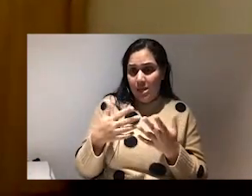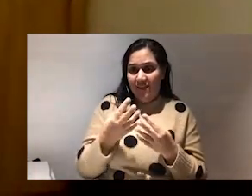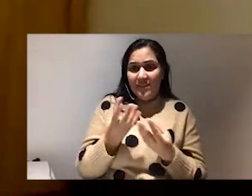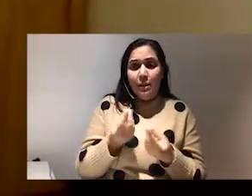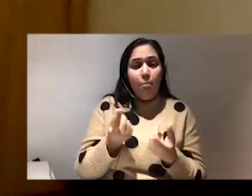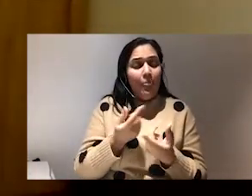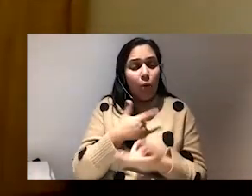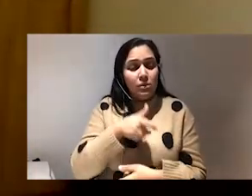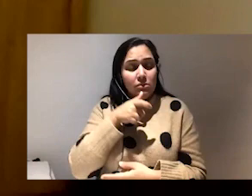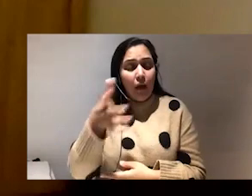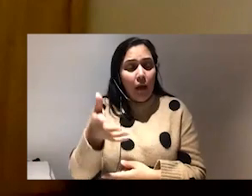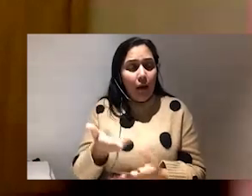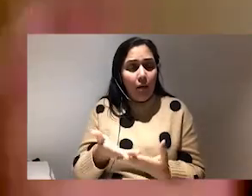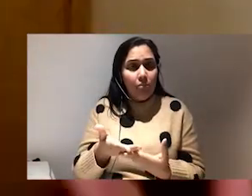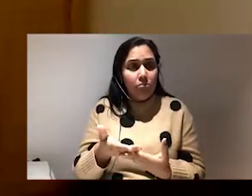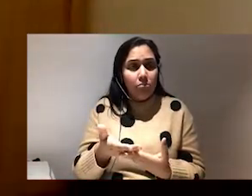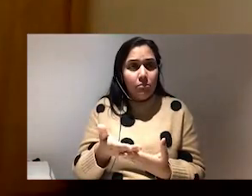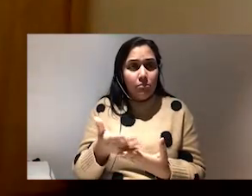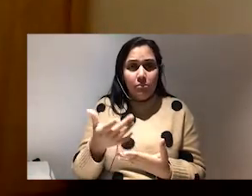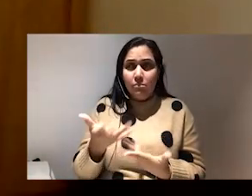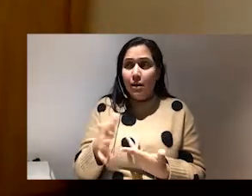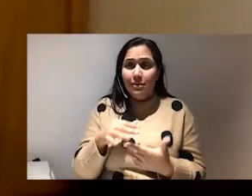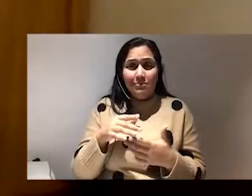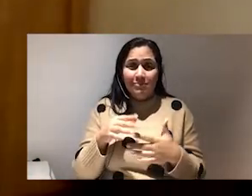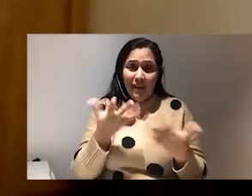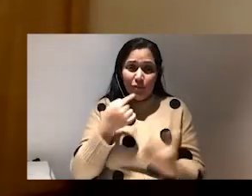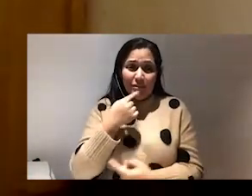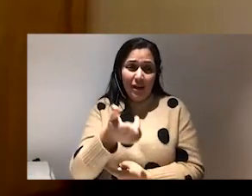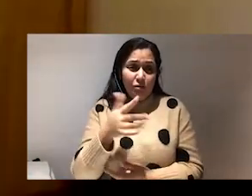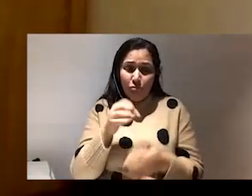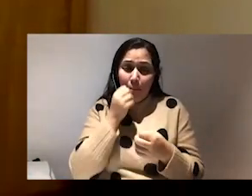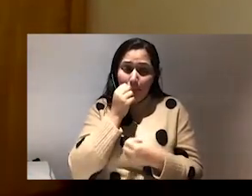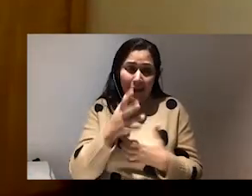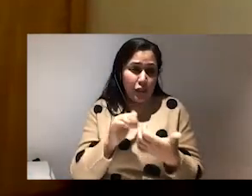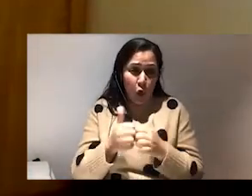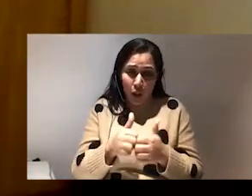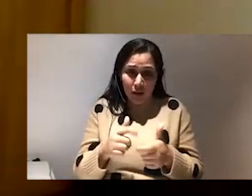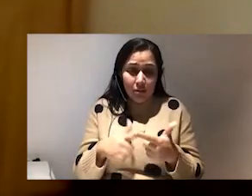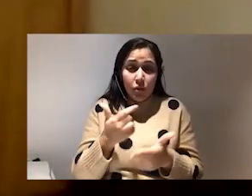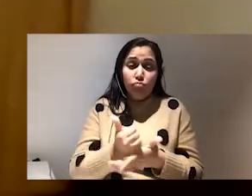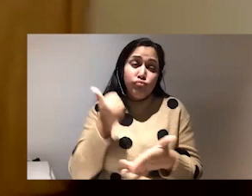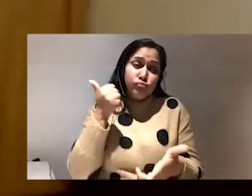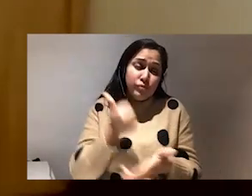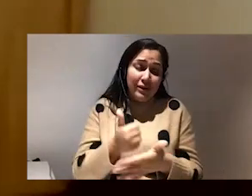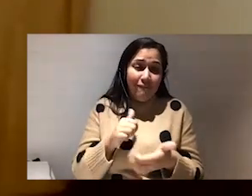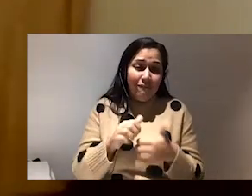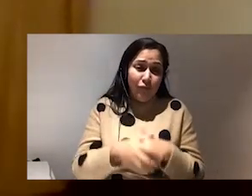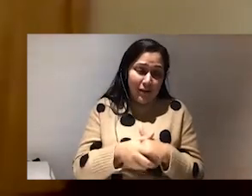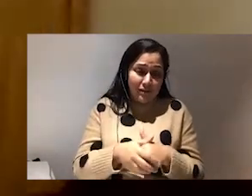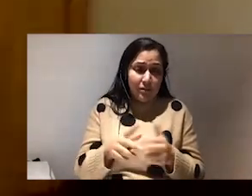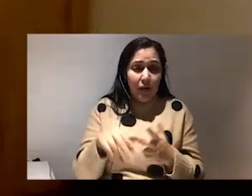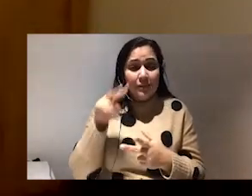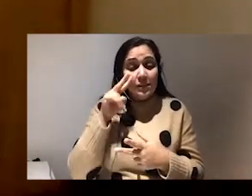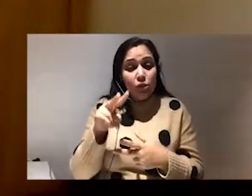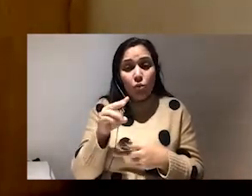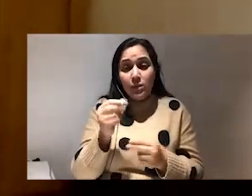But aside from being an amazing, you know, colleague, and collaborator, you're also a brilliant friend. And I've seen you at some of your